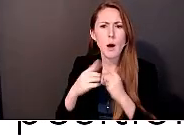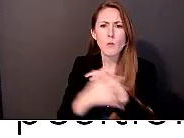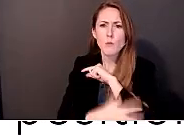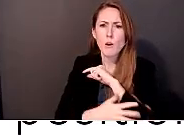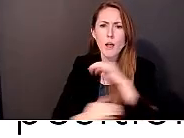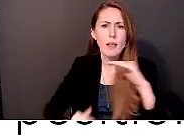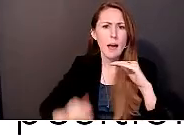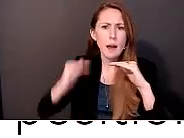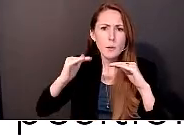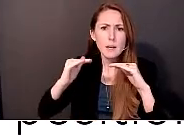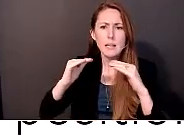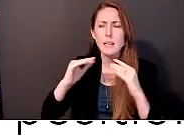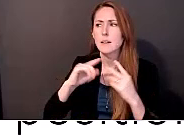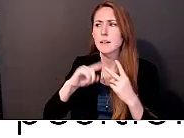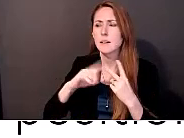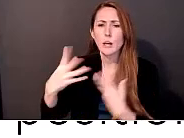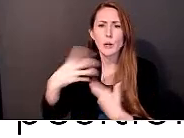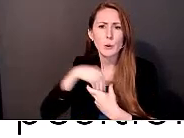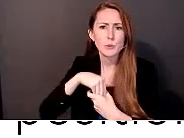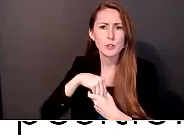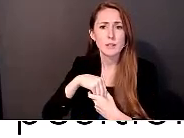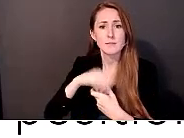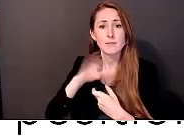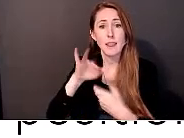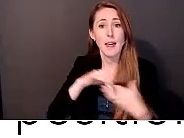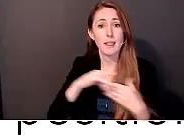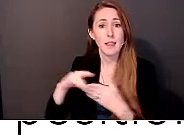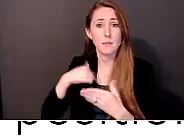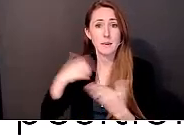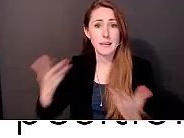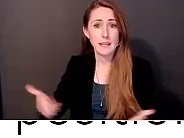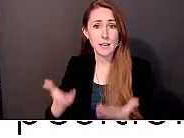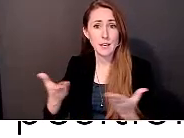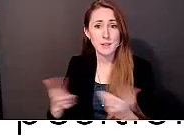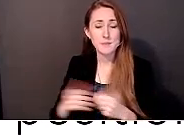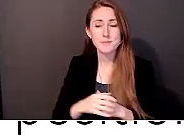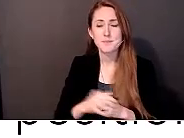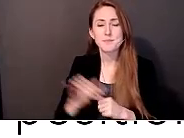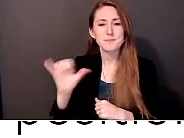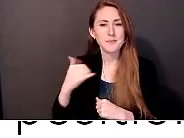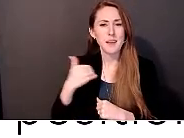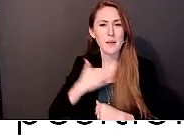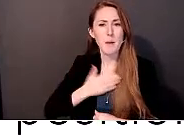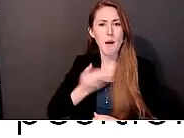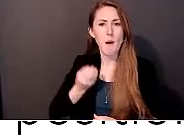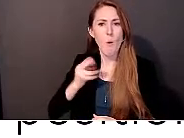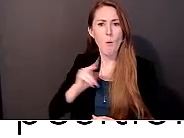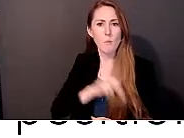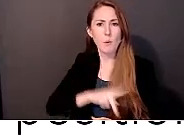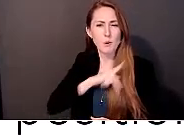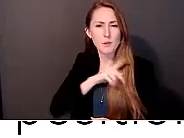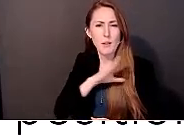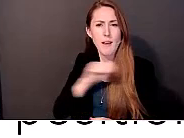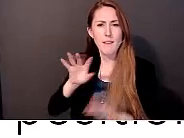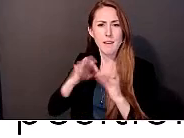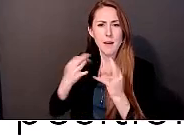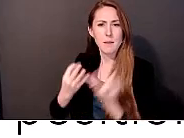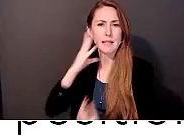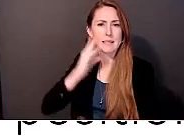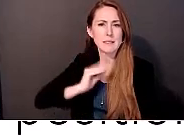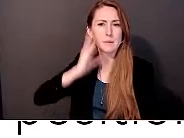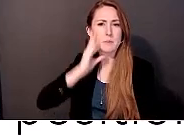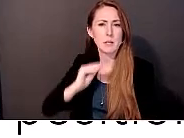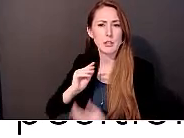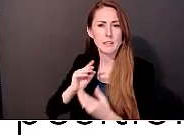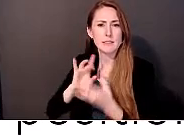and that's what has led me here. I also have my own personal and familial experiences with